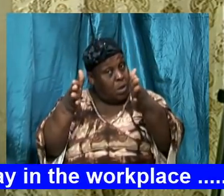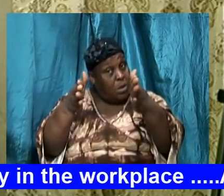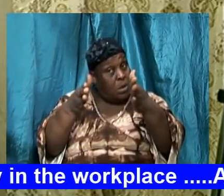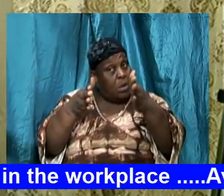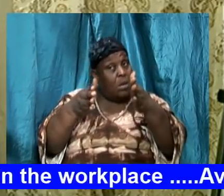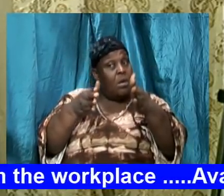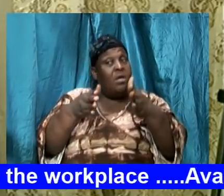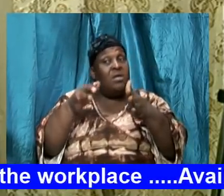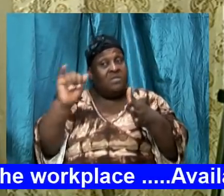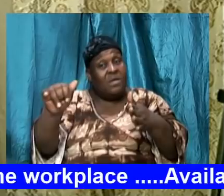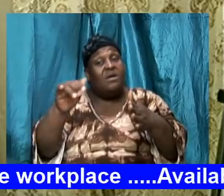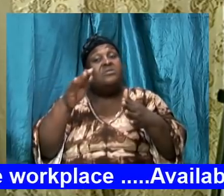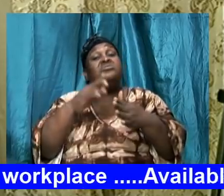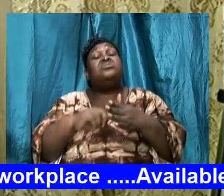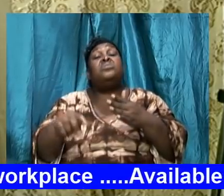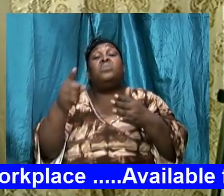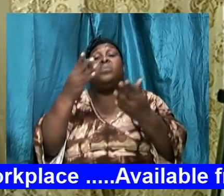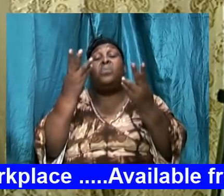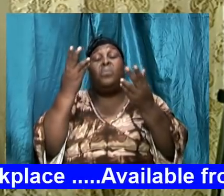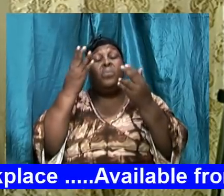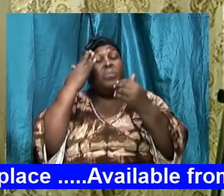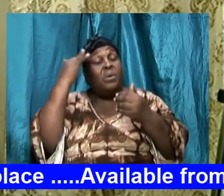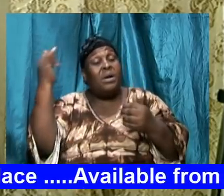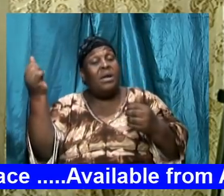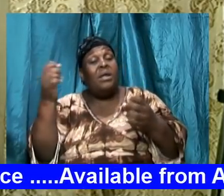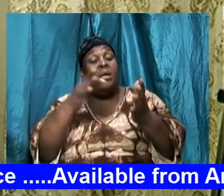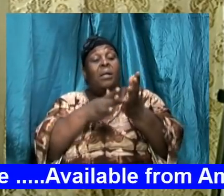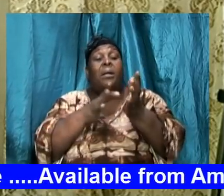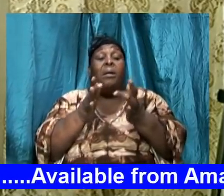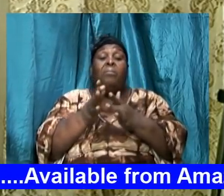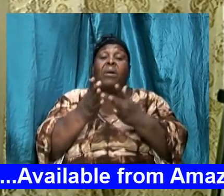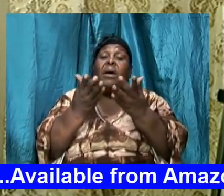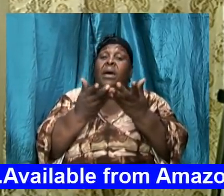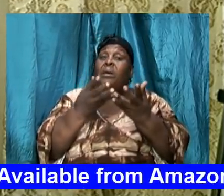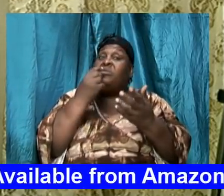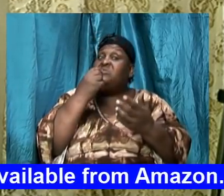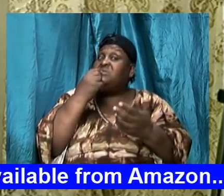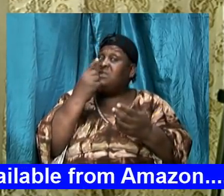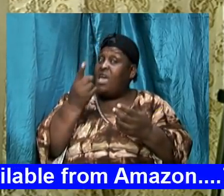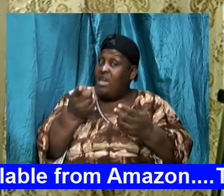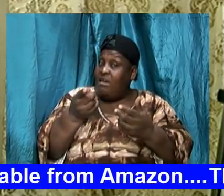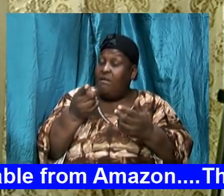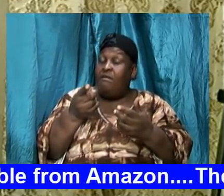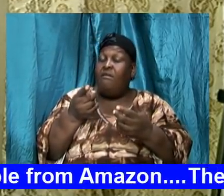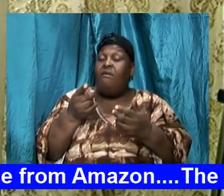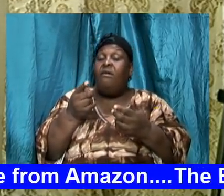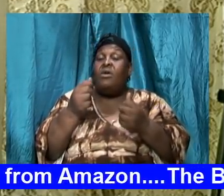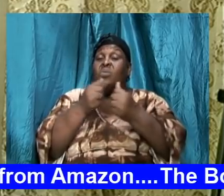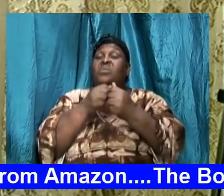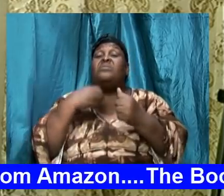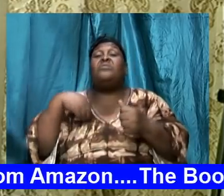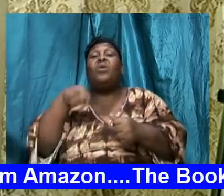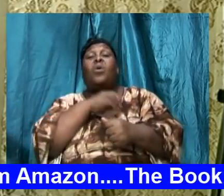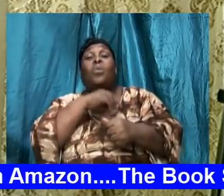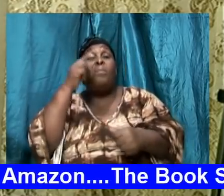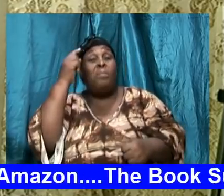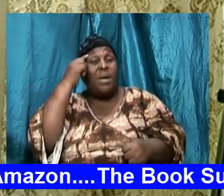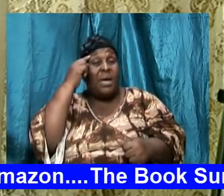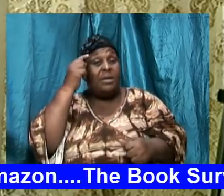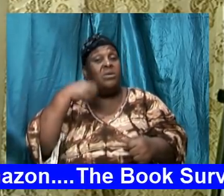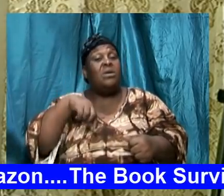we are able to conceptualize, we are able to discern, we are able to put into certain perspective